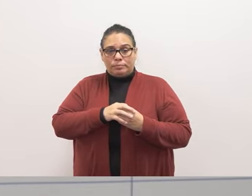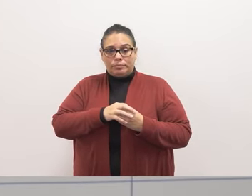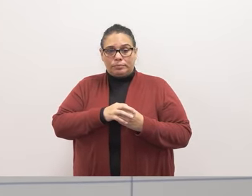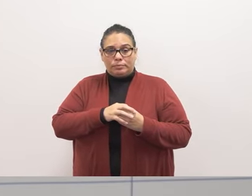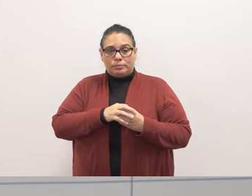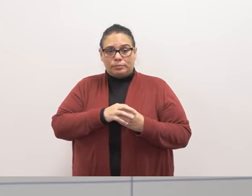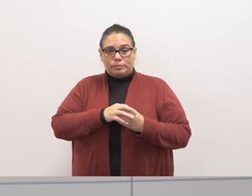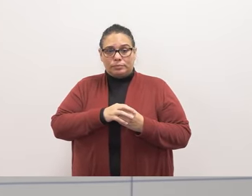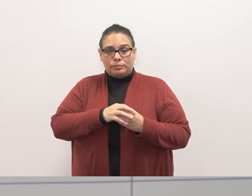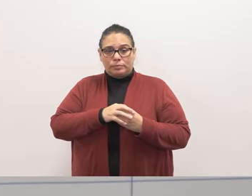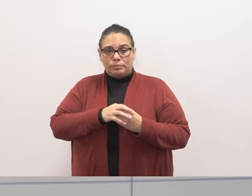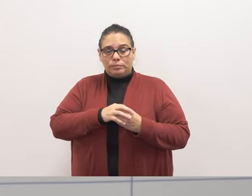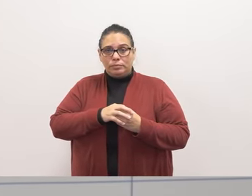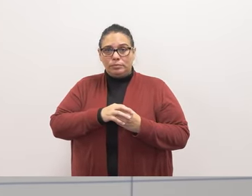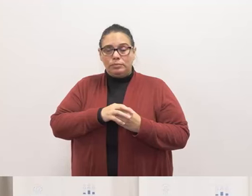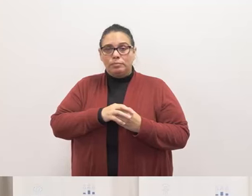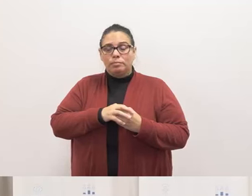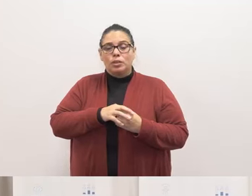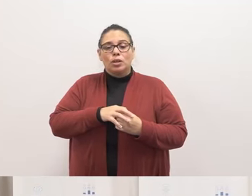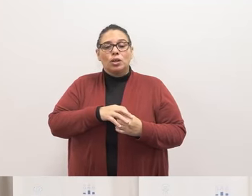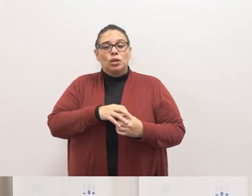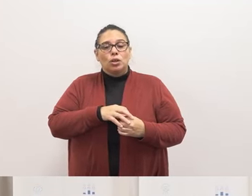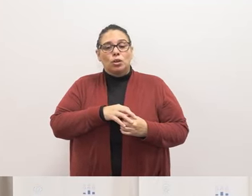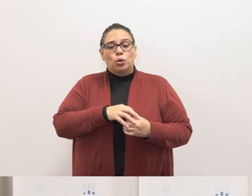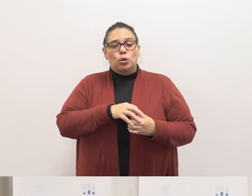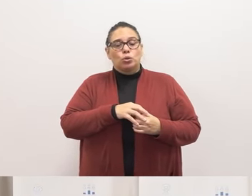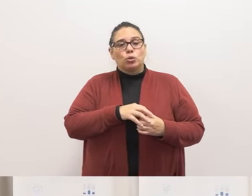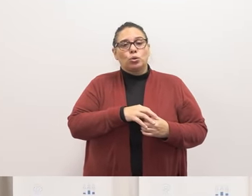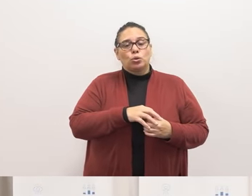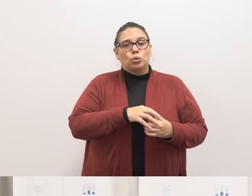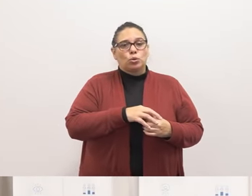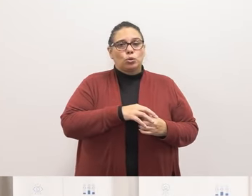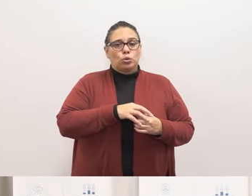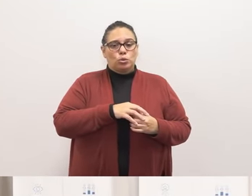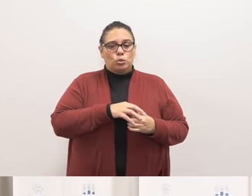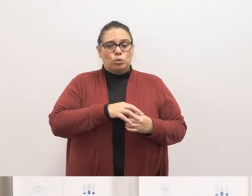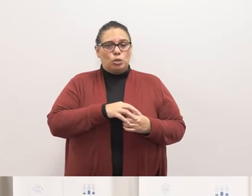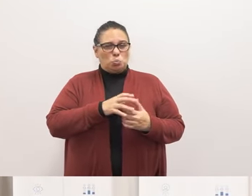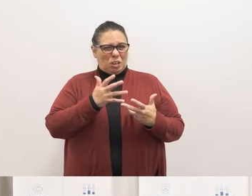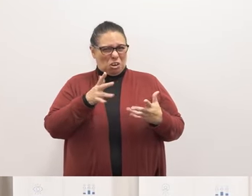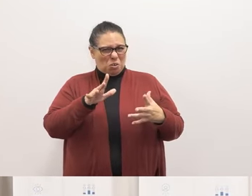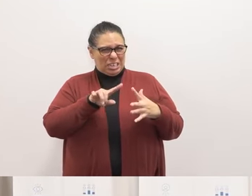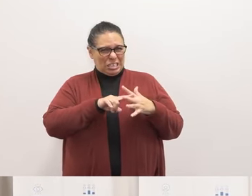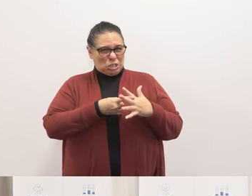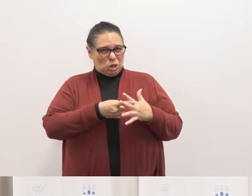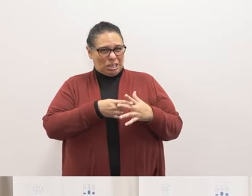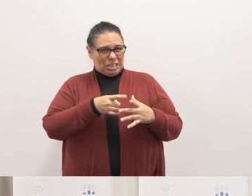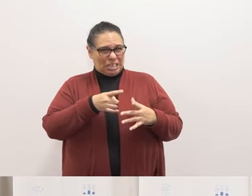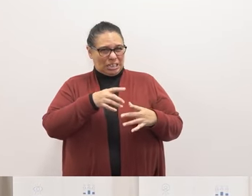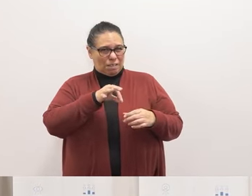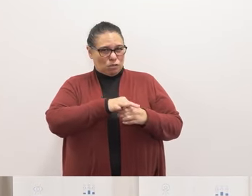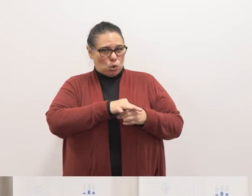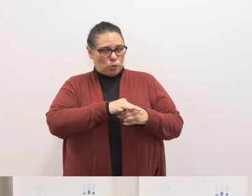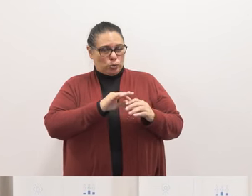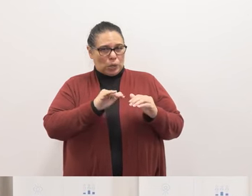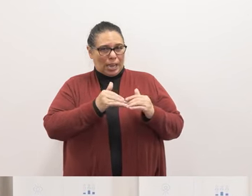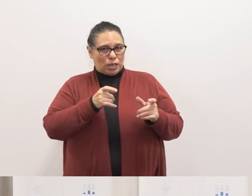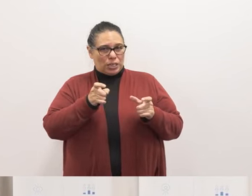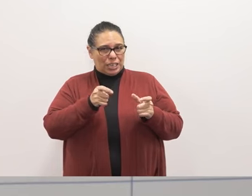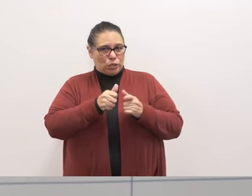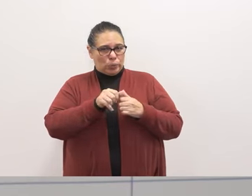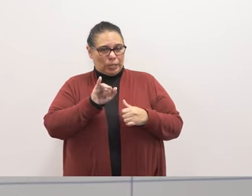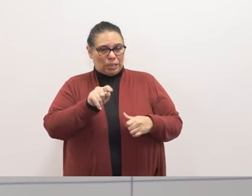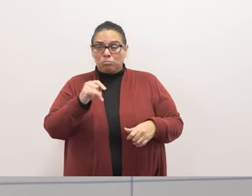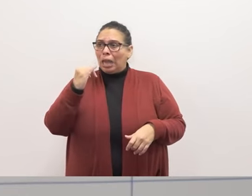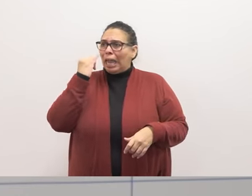so we separate so mr strumpfer we already started taking the vote how do we deal with this well if she has